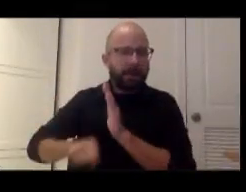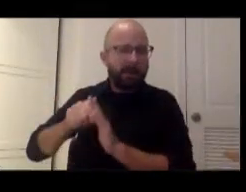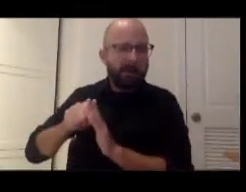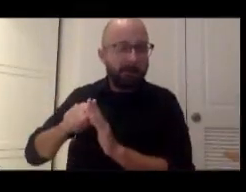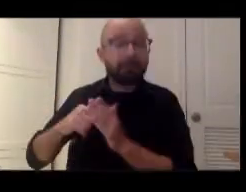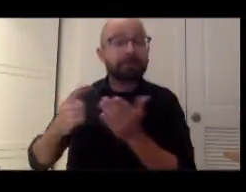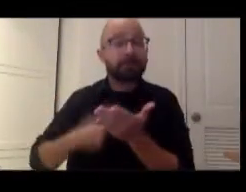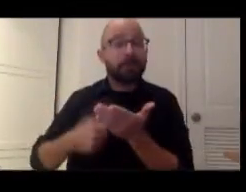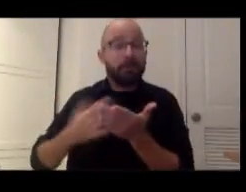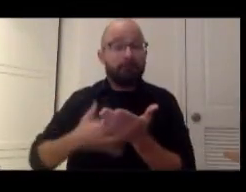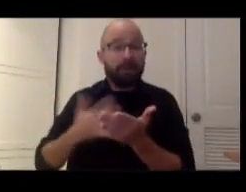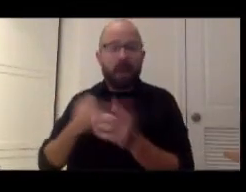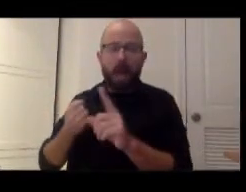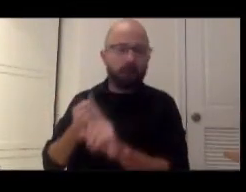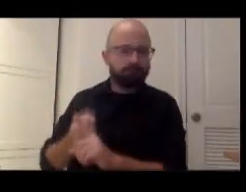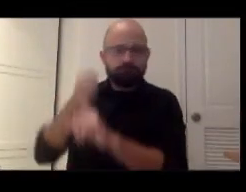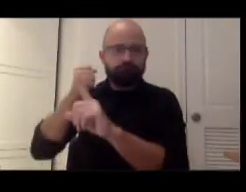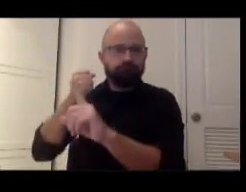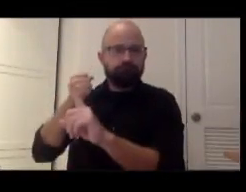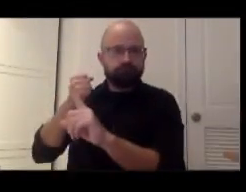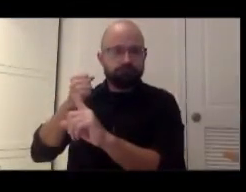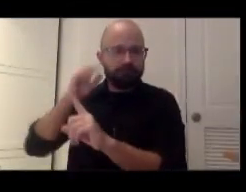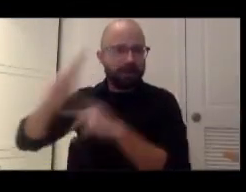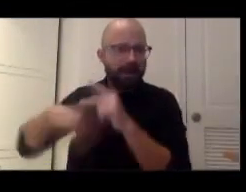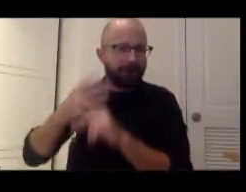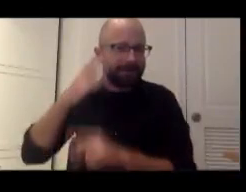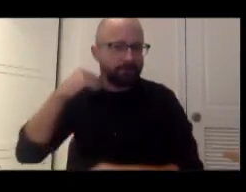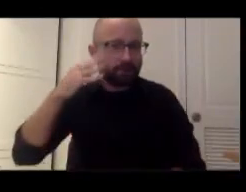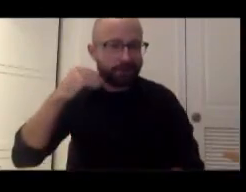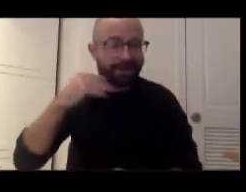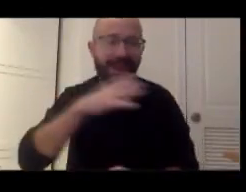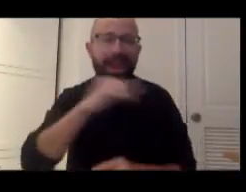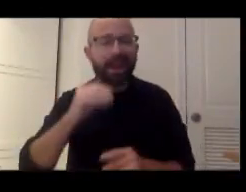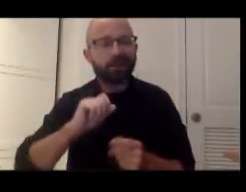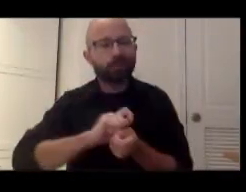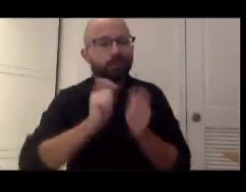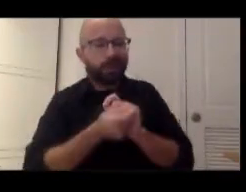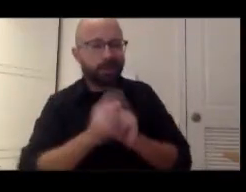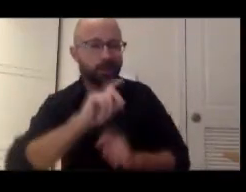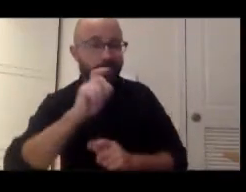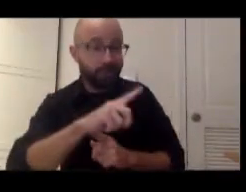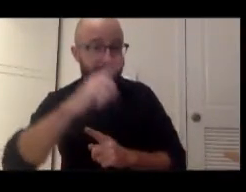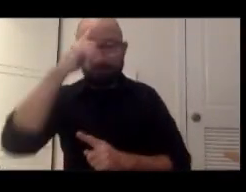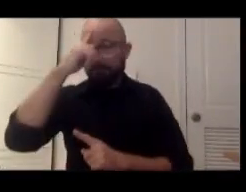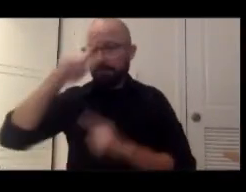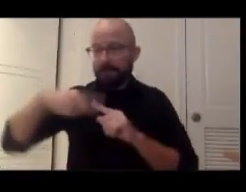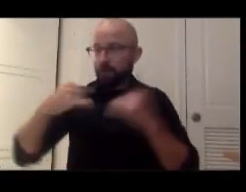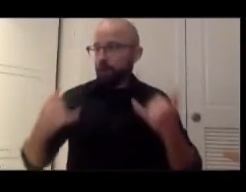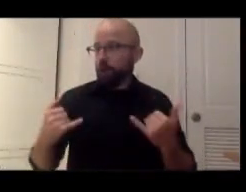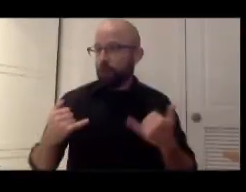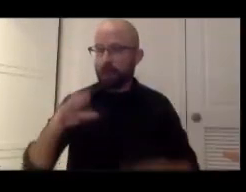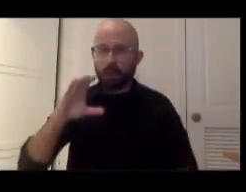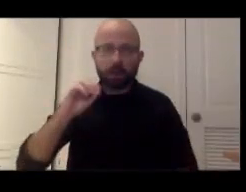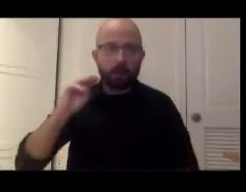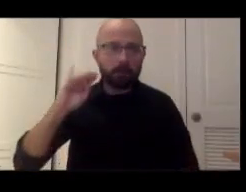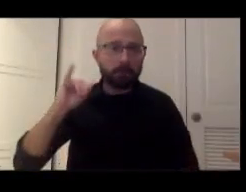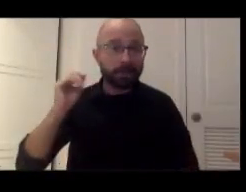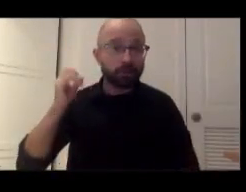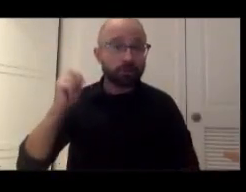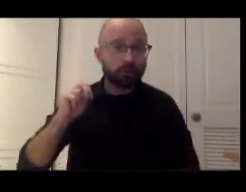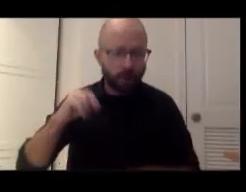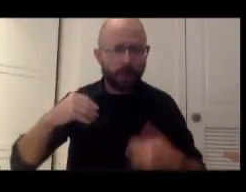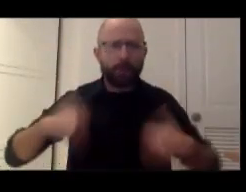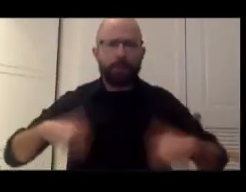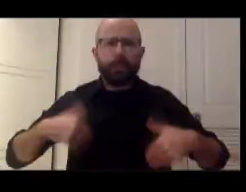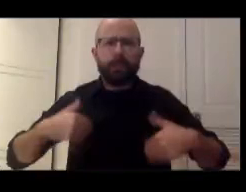blue, the past. And of course, the framing of the question and thinking of the Kerner Commission helps us realize this is an ongoing concern.